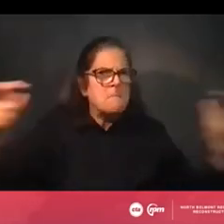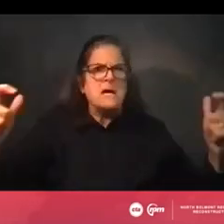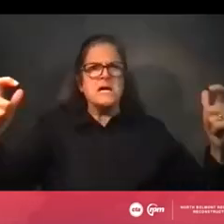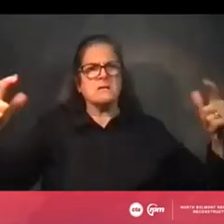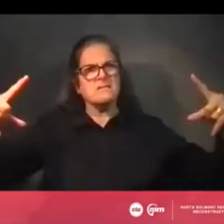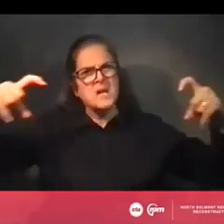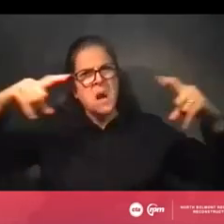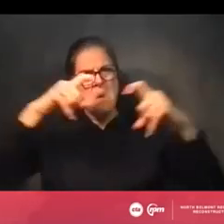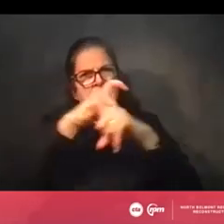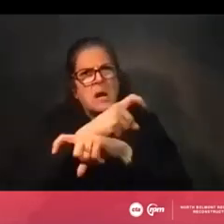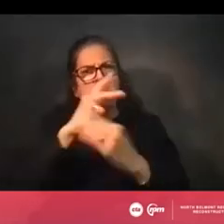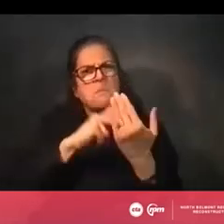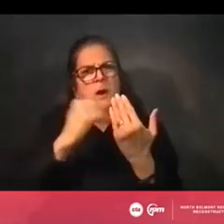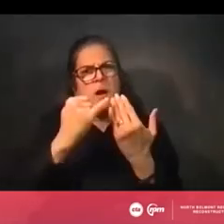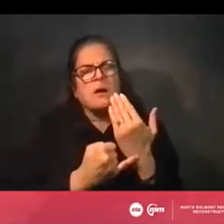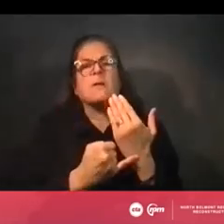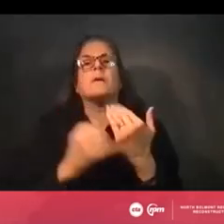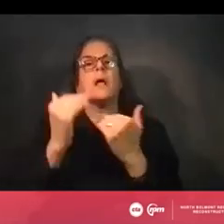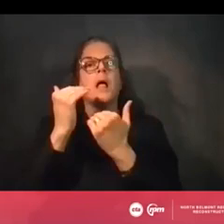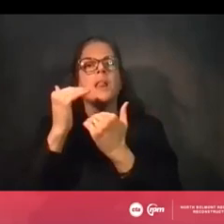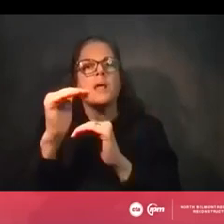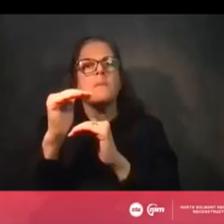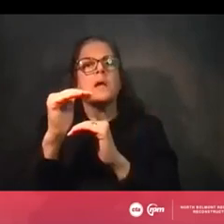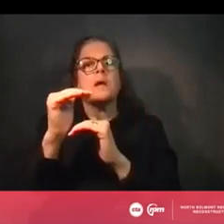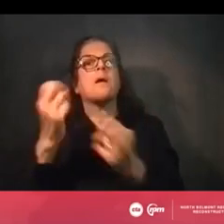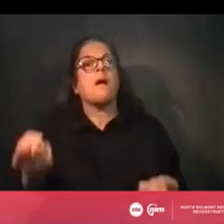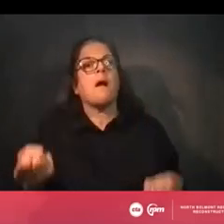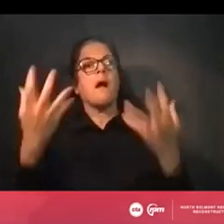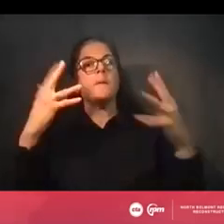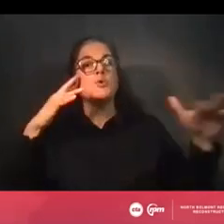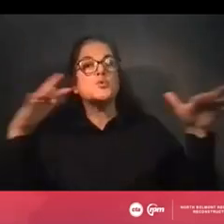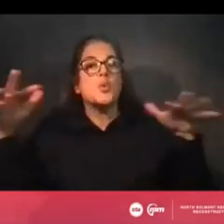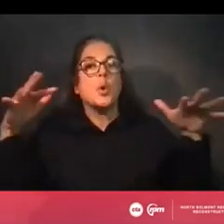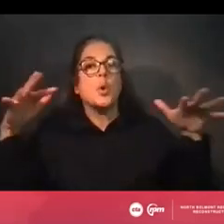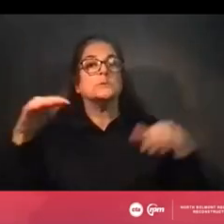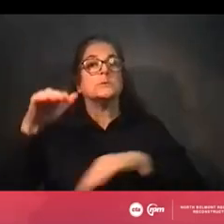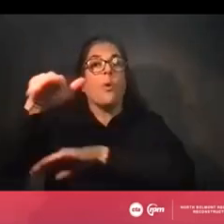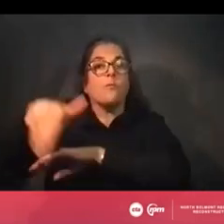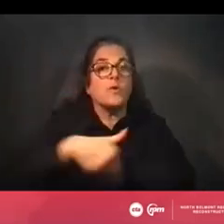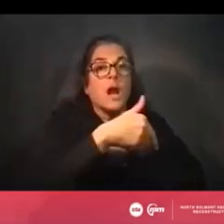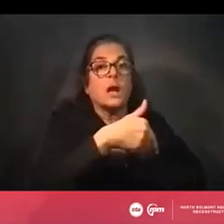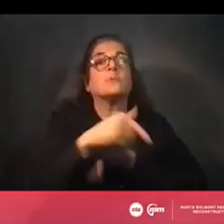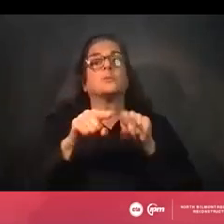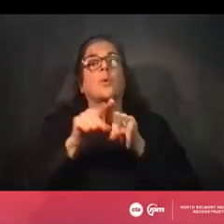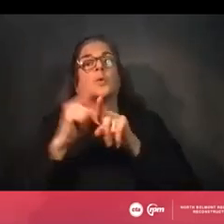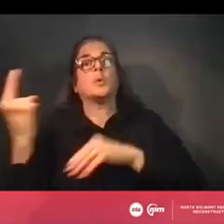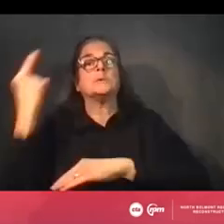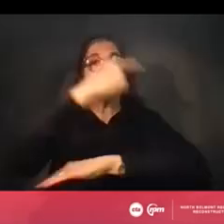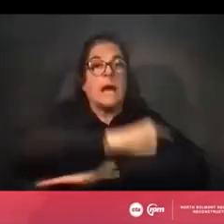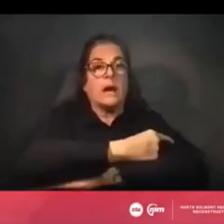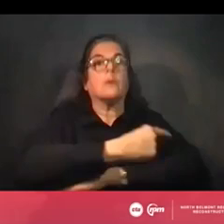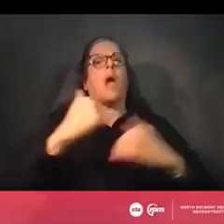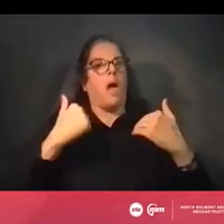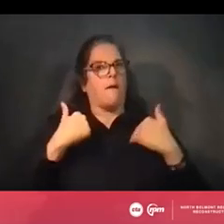which is that it has limits on the amount of noise that we can generate both during the night and during the day. And you can refer back to the slide for those specific